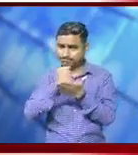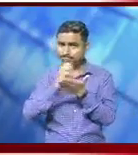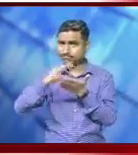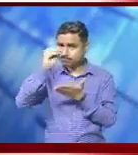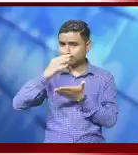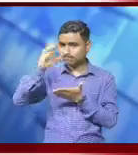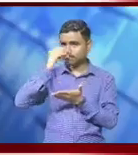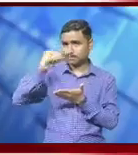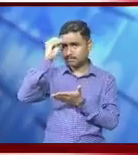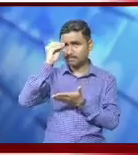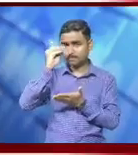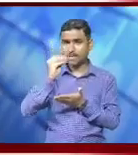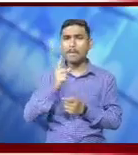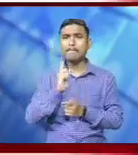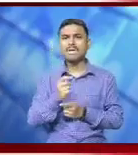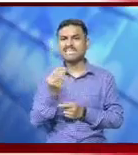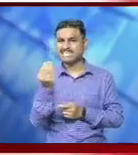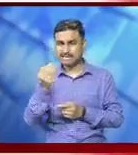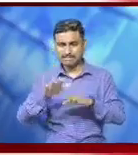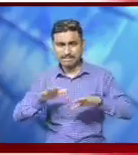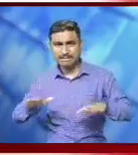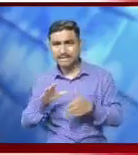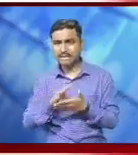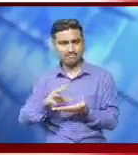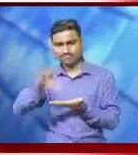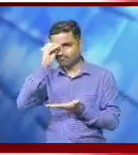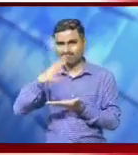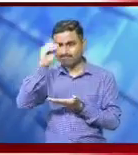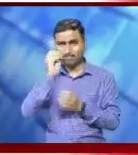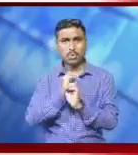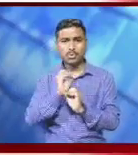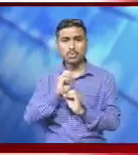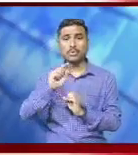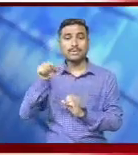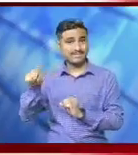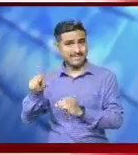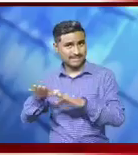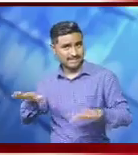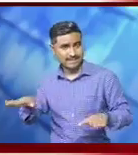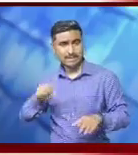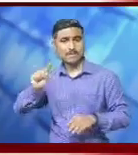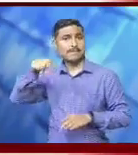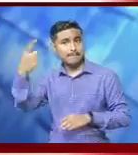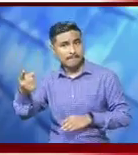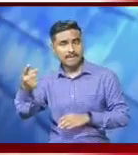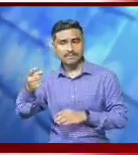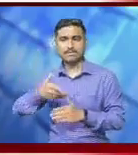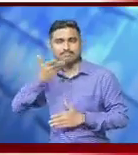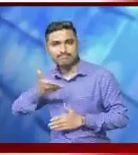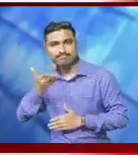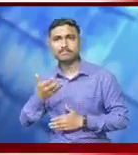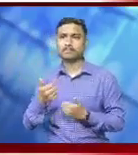able to attend these workshops and the ones left out due to connectivity issues owing to